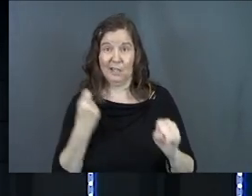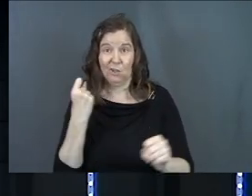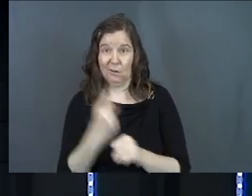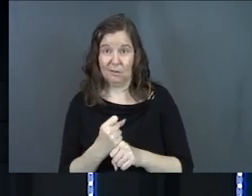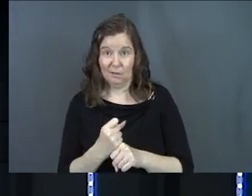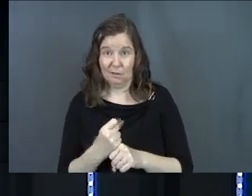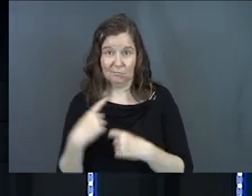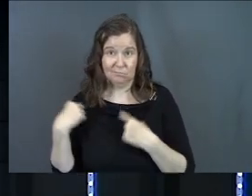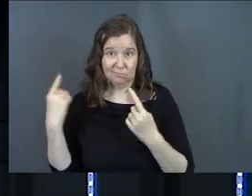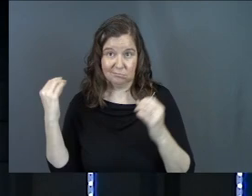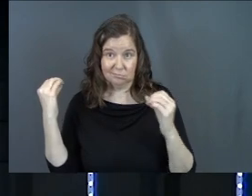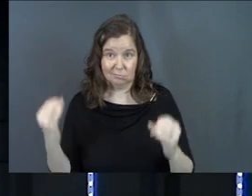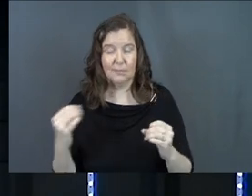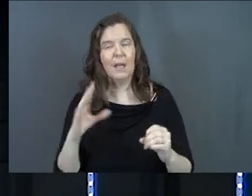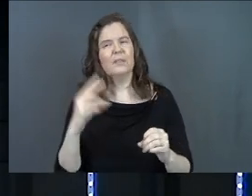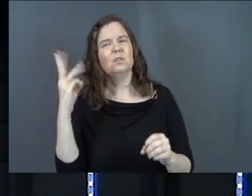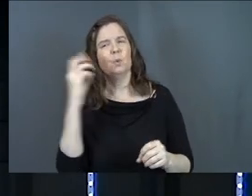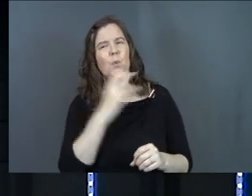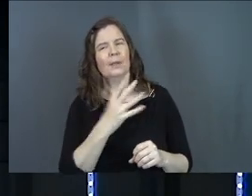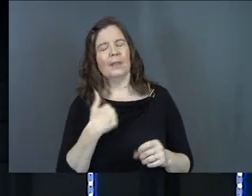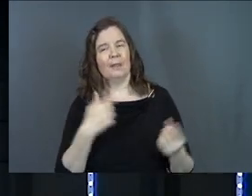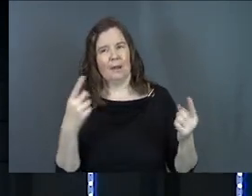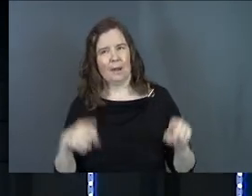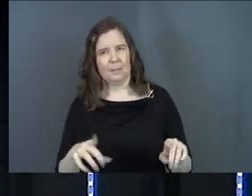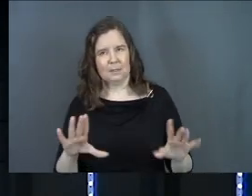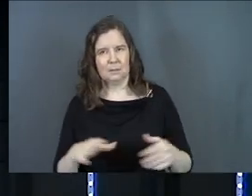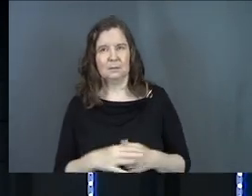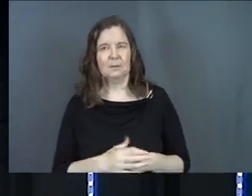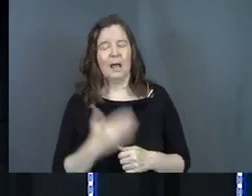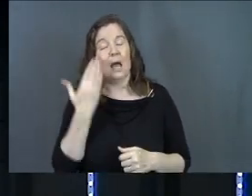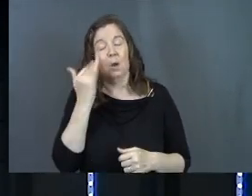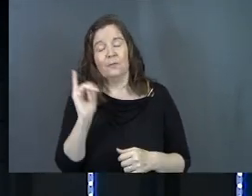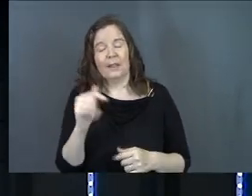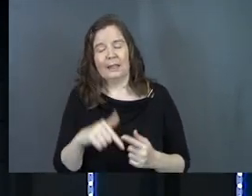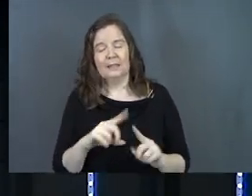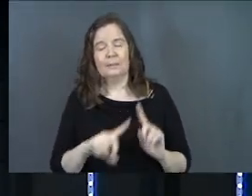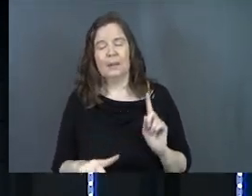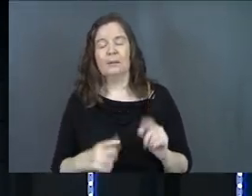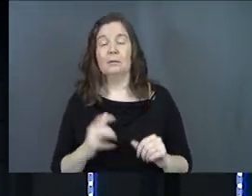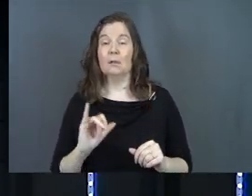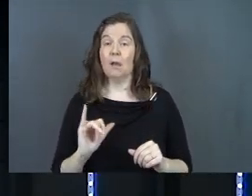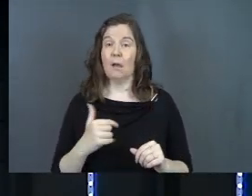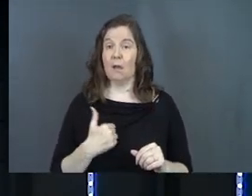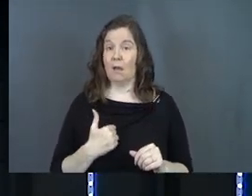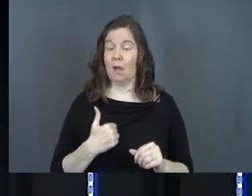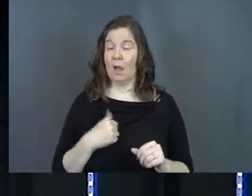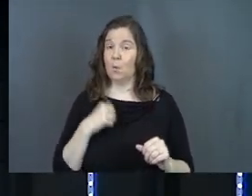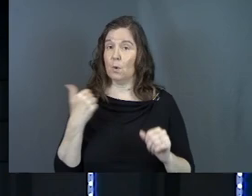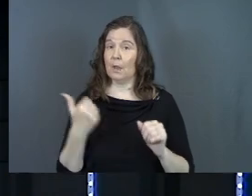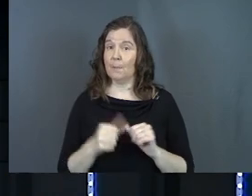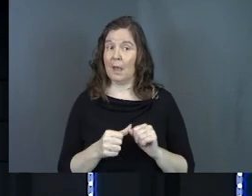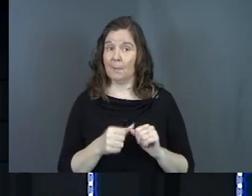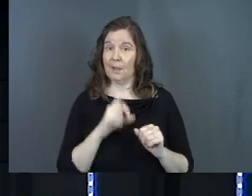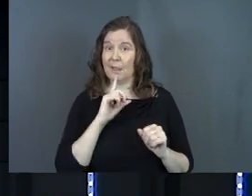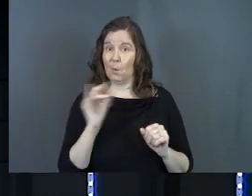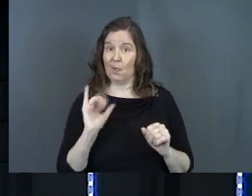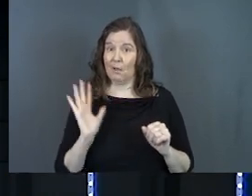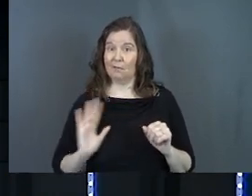in over a year. And here's the weird thing that happens. I don't know if you're like this, but like I remember